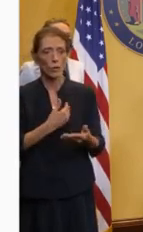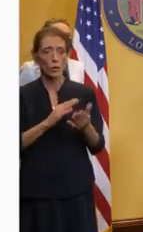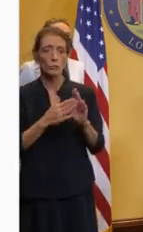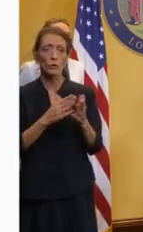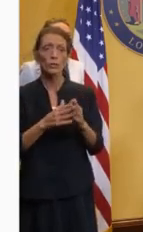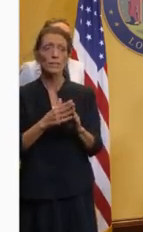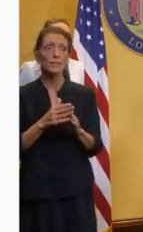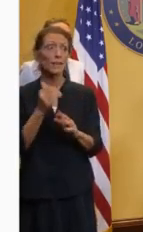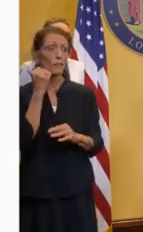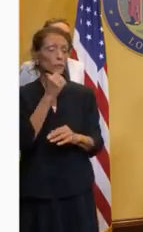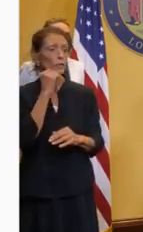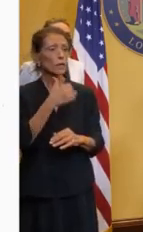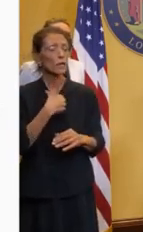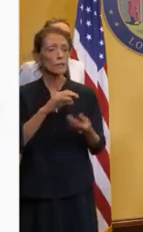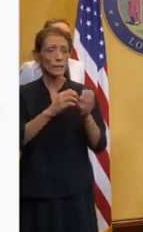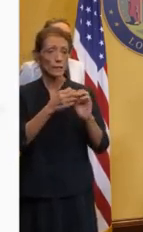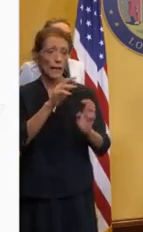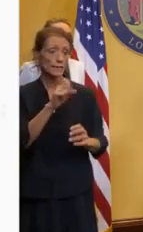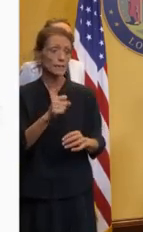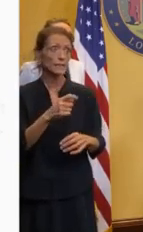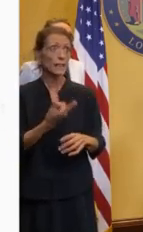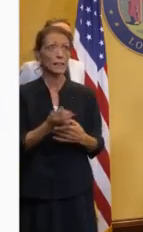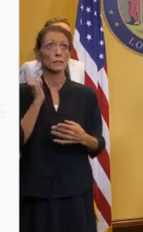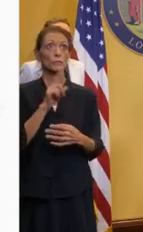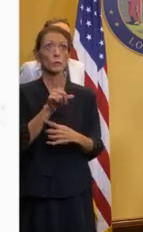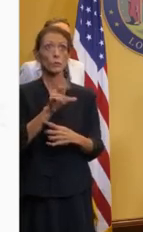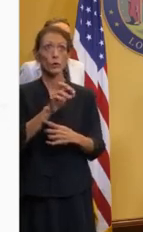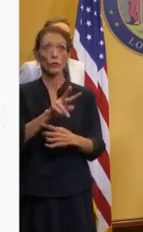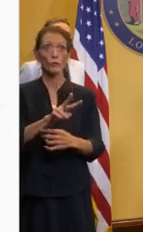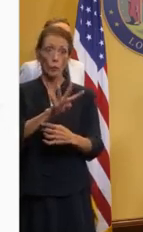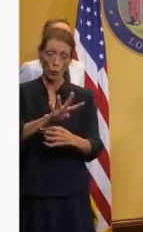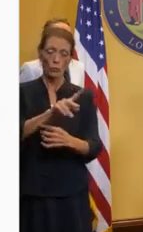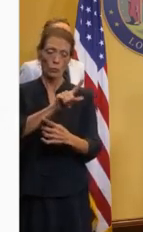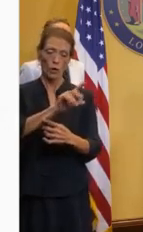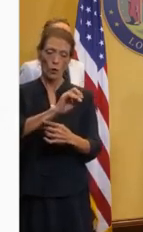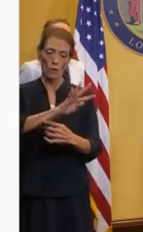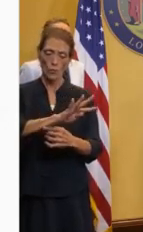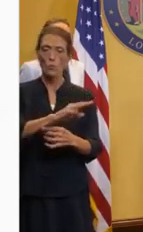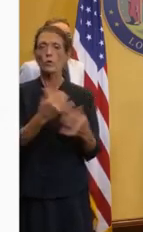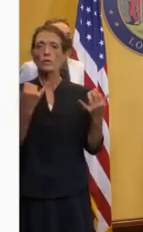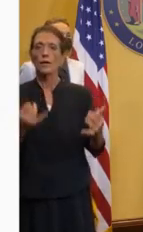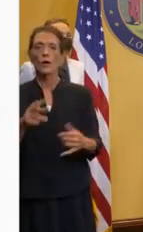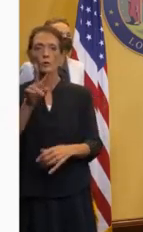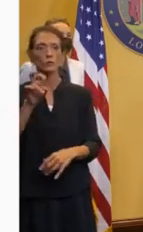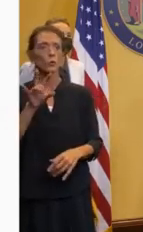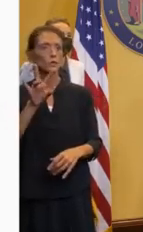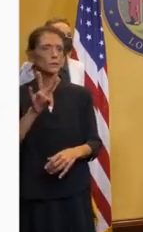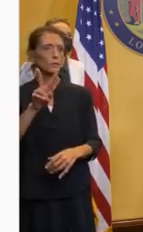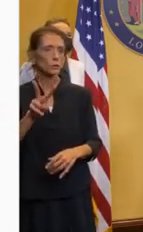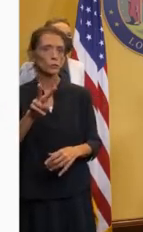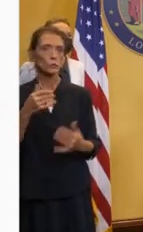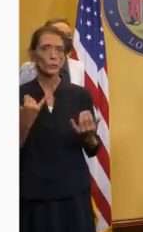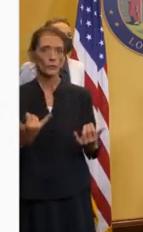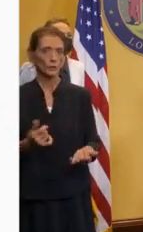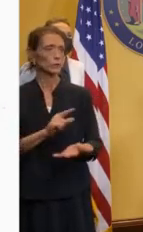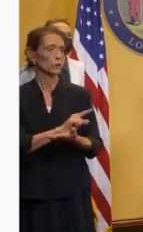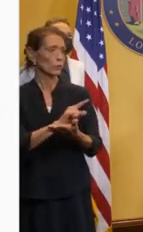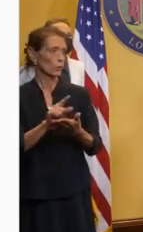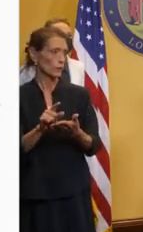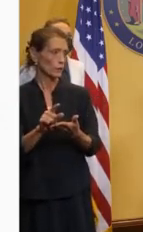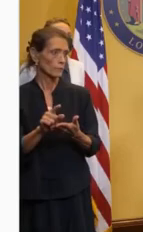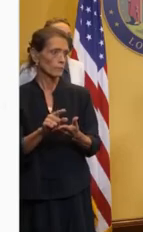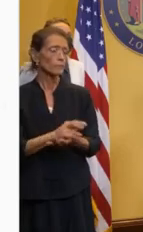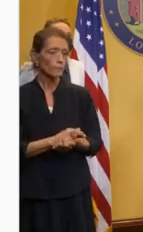average daily cases from 104 last week to 272 this week. This is a